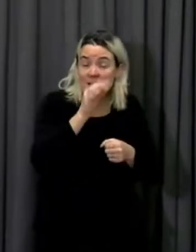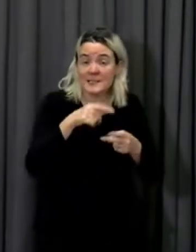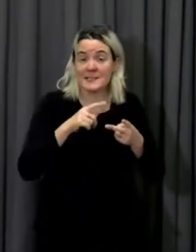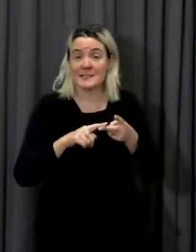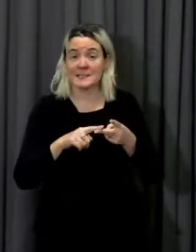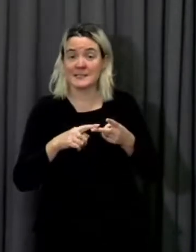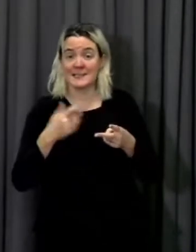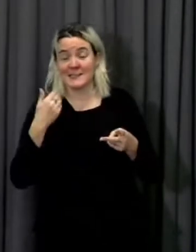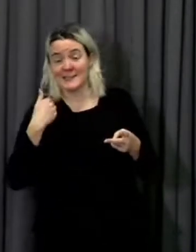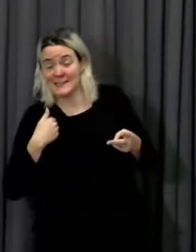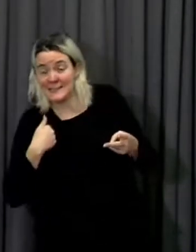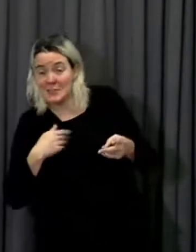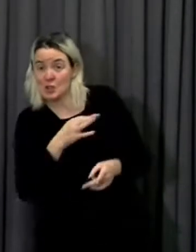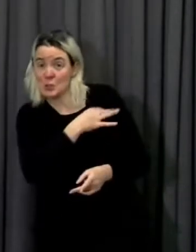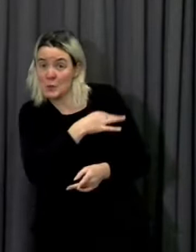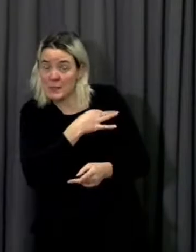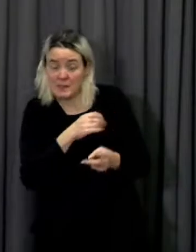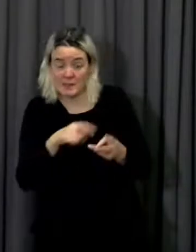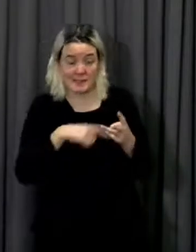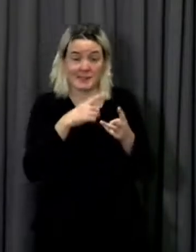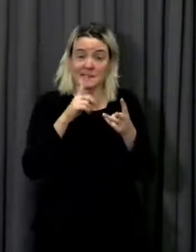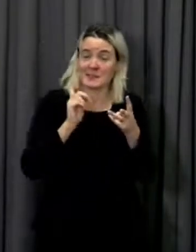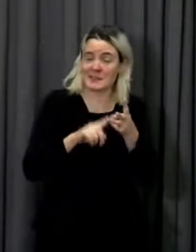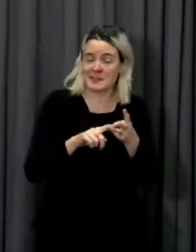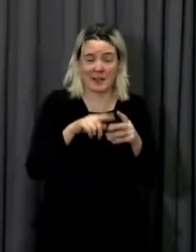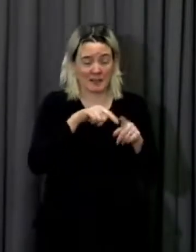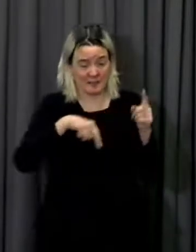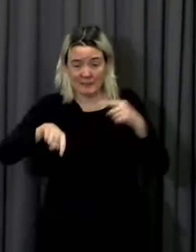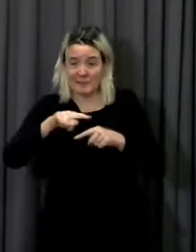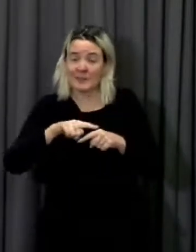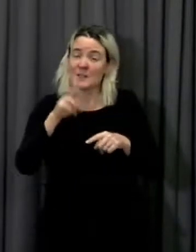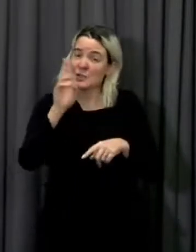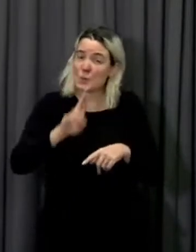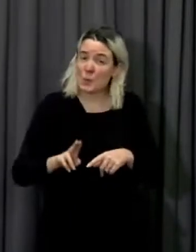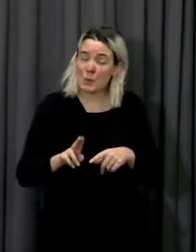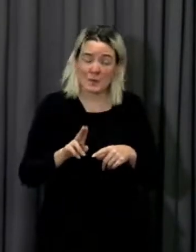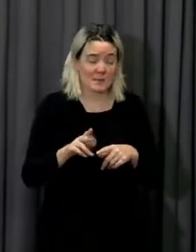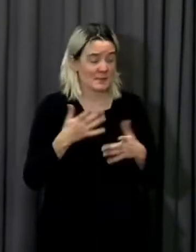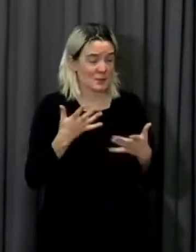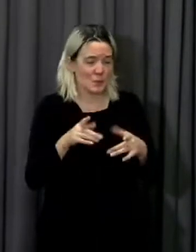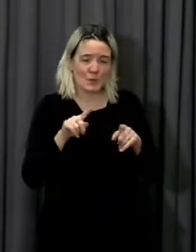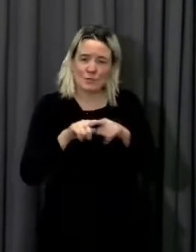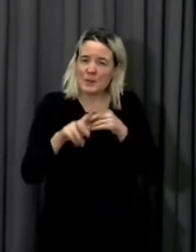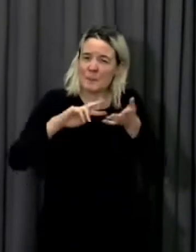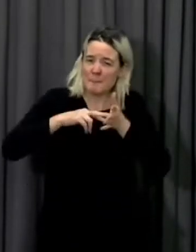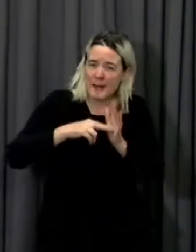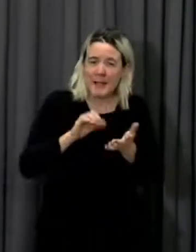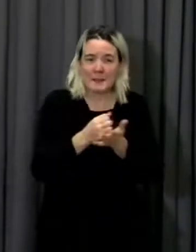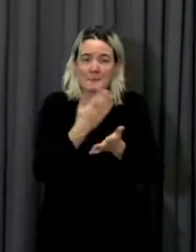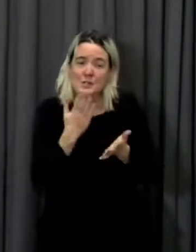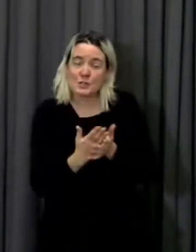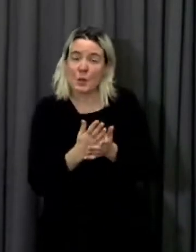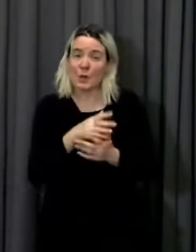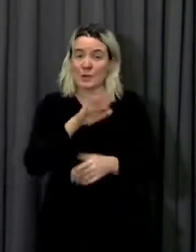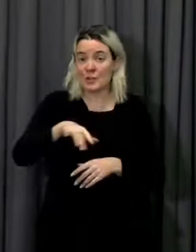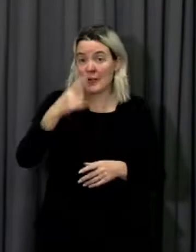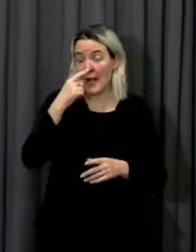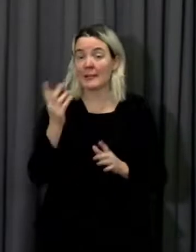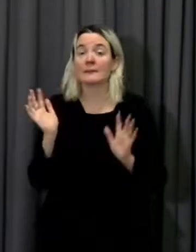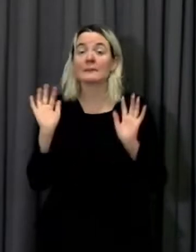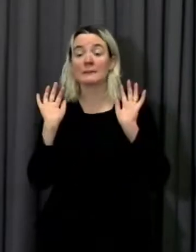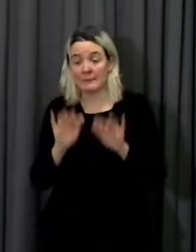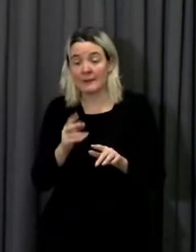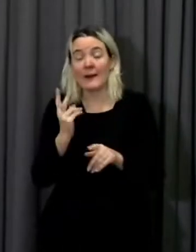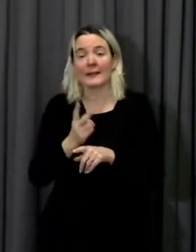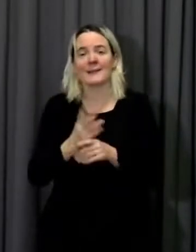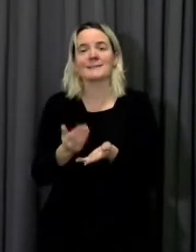unions to get children back to school in a safe and phased way. To support schools and children who are